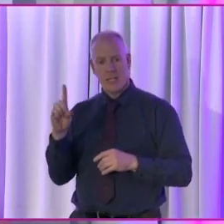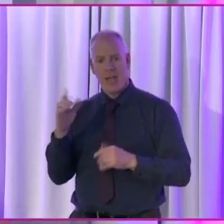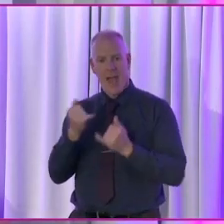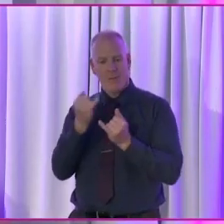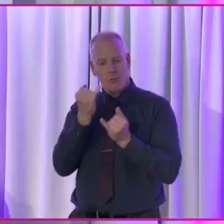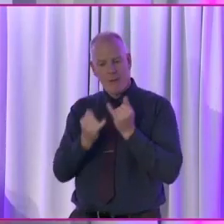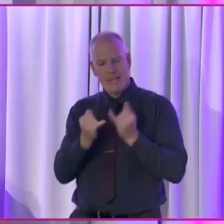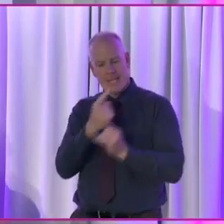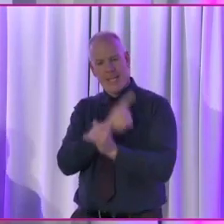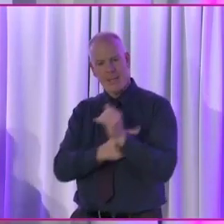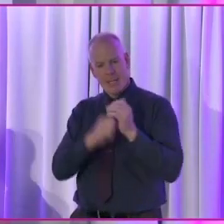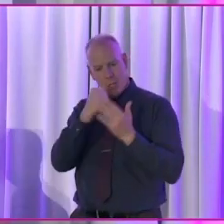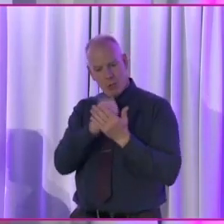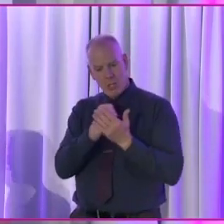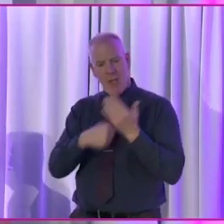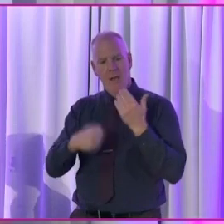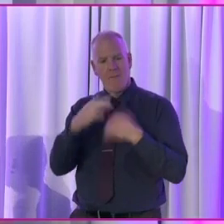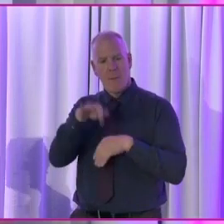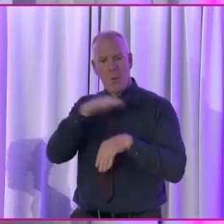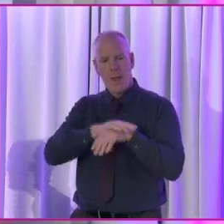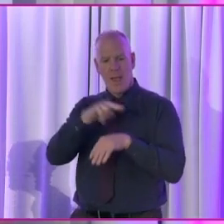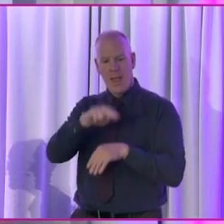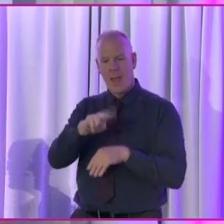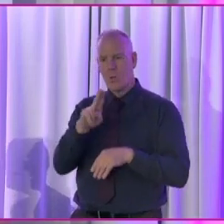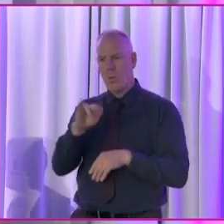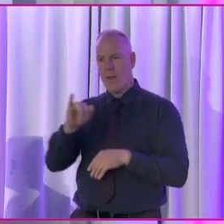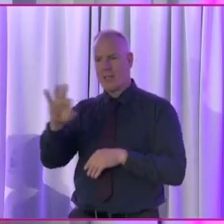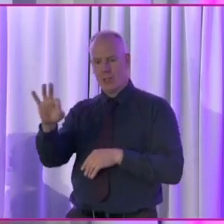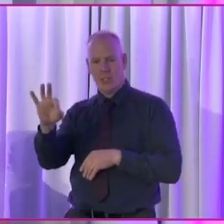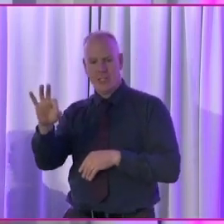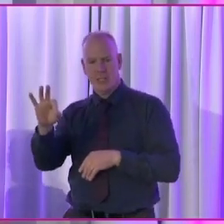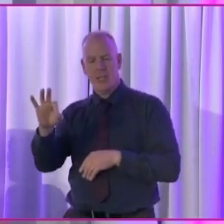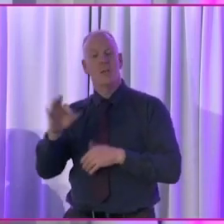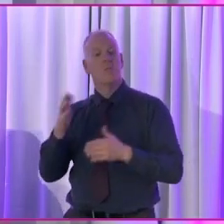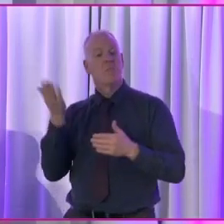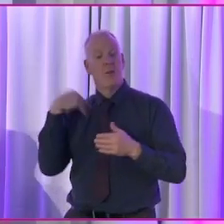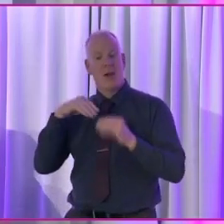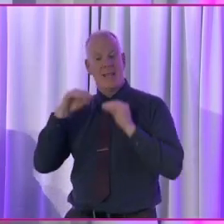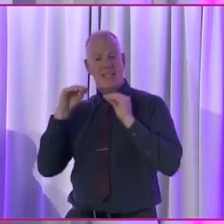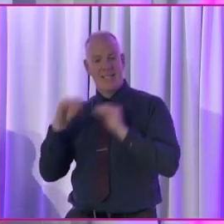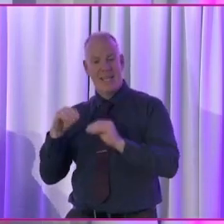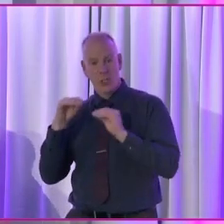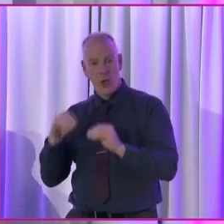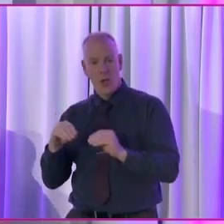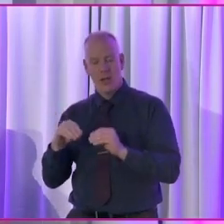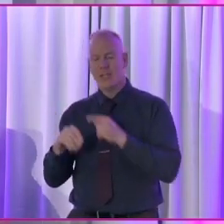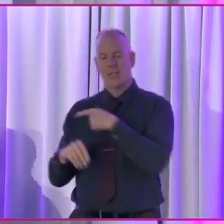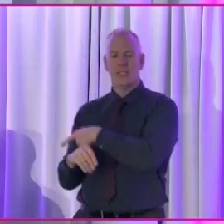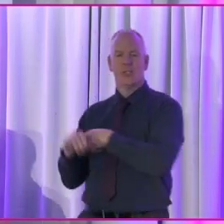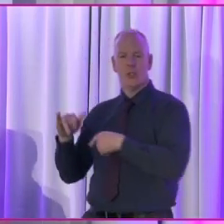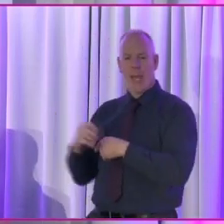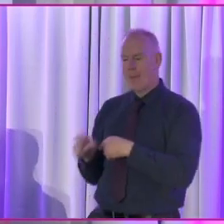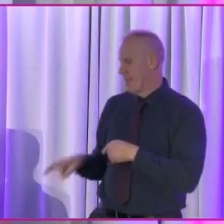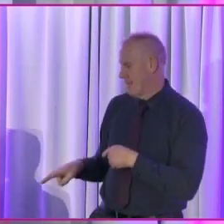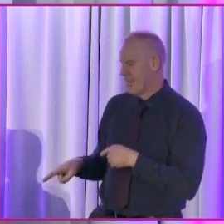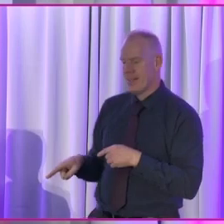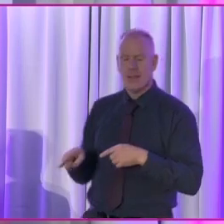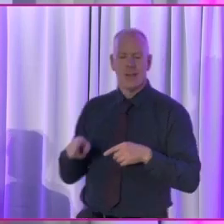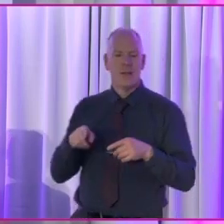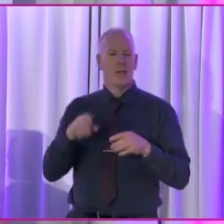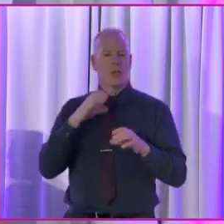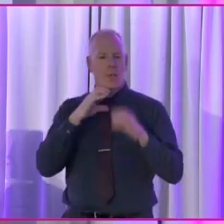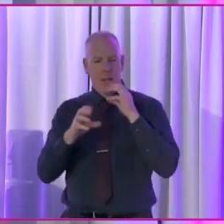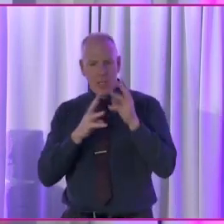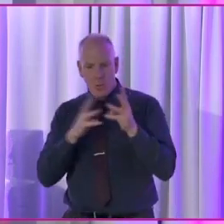disability studies from NUIG. He's worked as a teacher, as a disability equality consultant and as a communications worker.